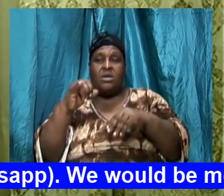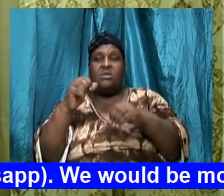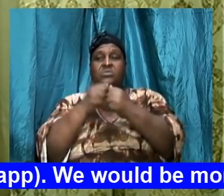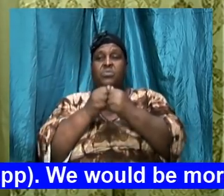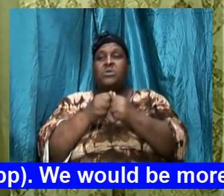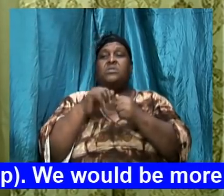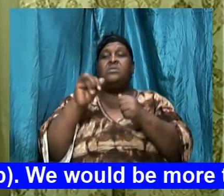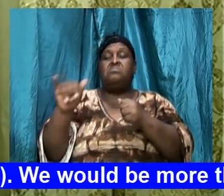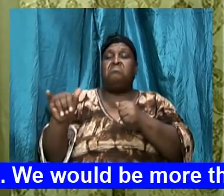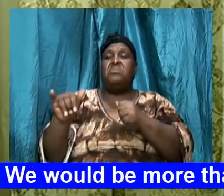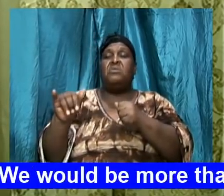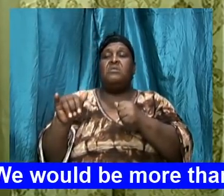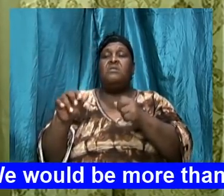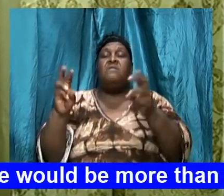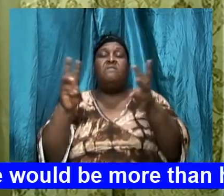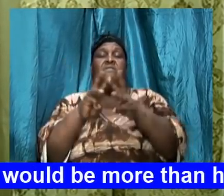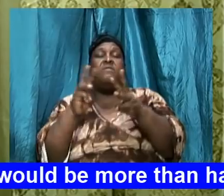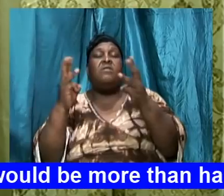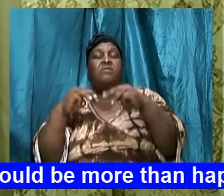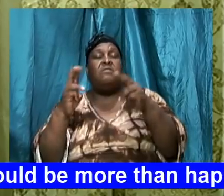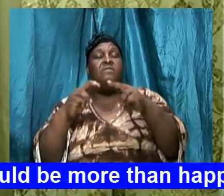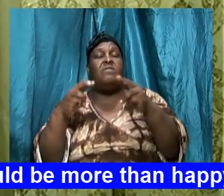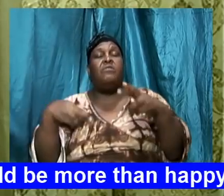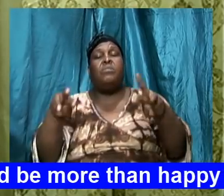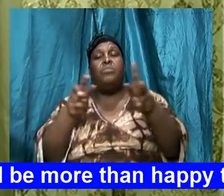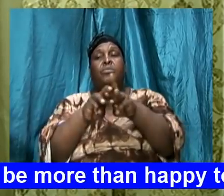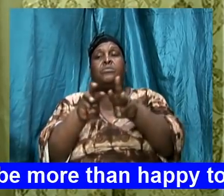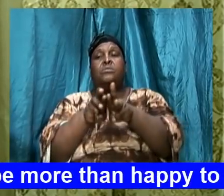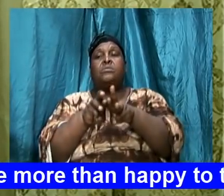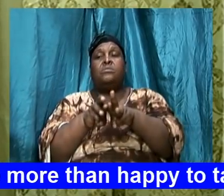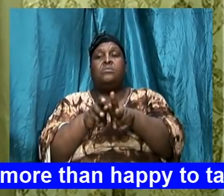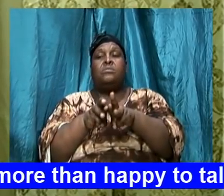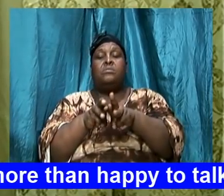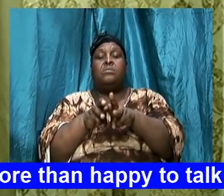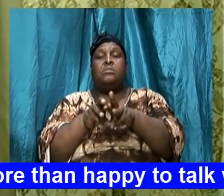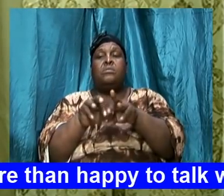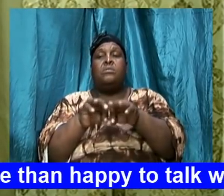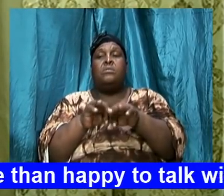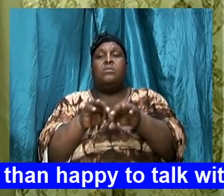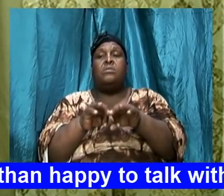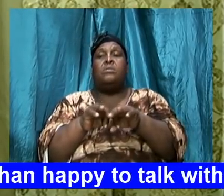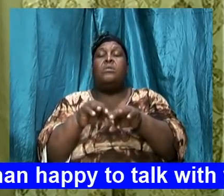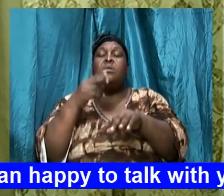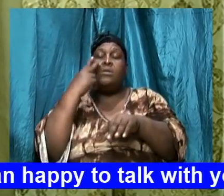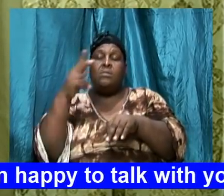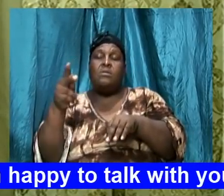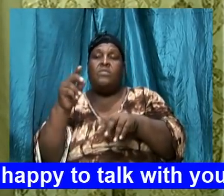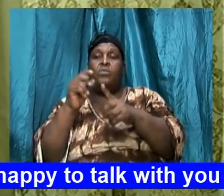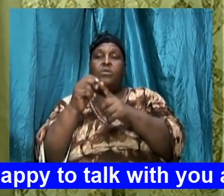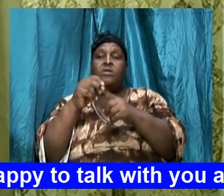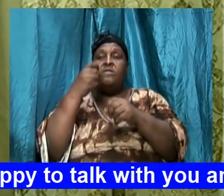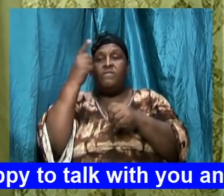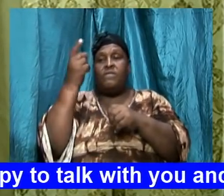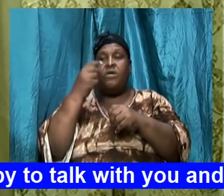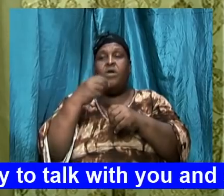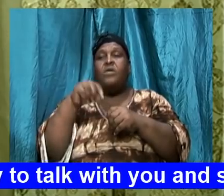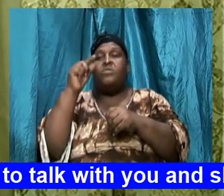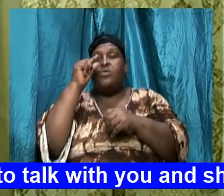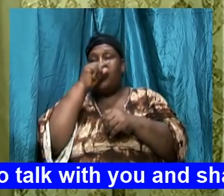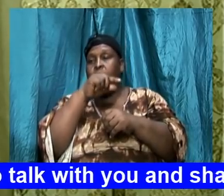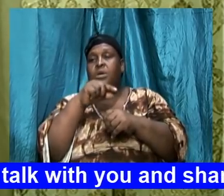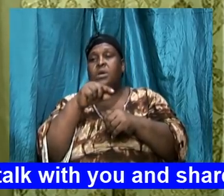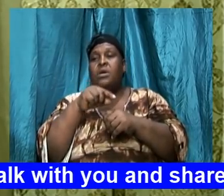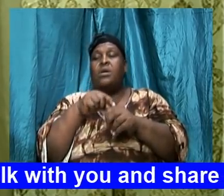that very important and we are going to look at the word from the Greek that is there as